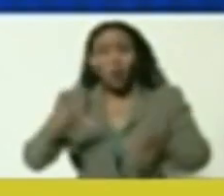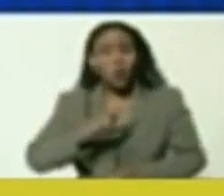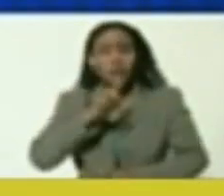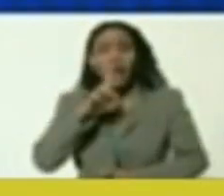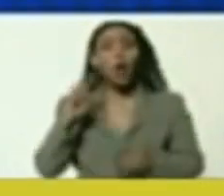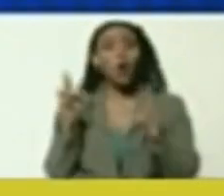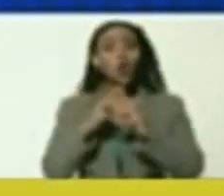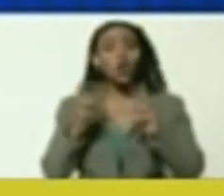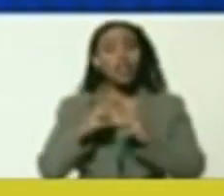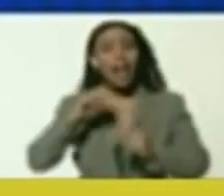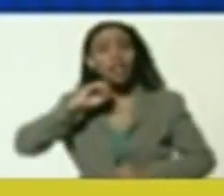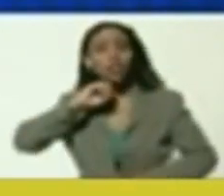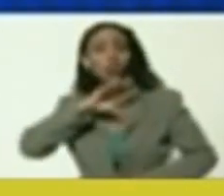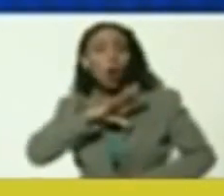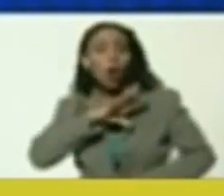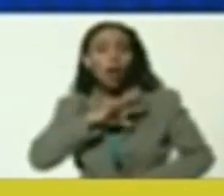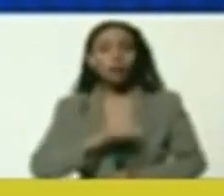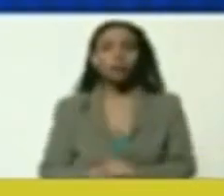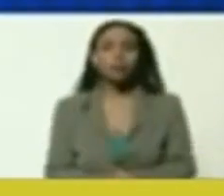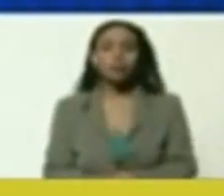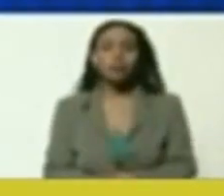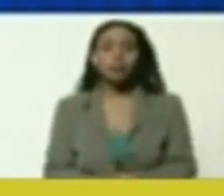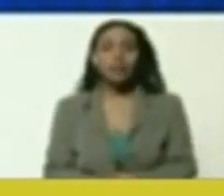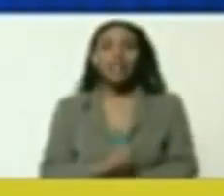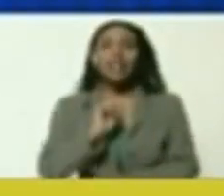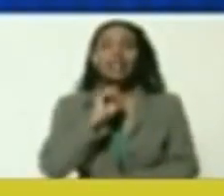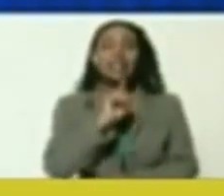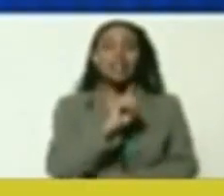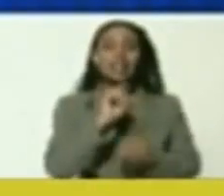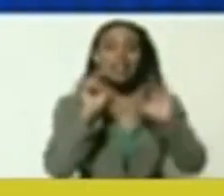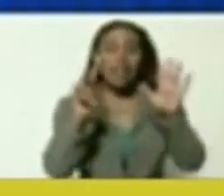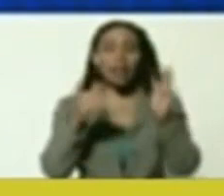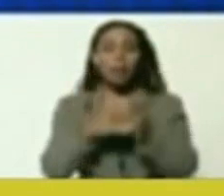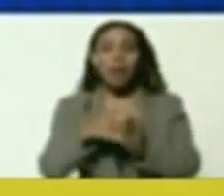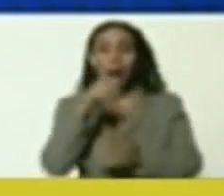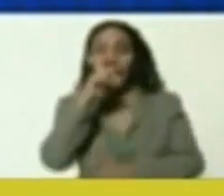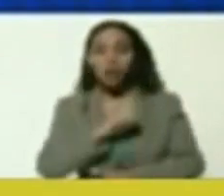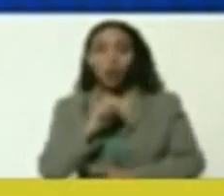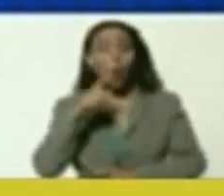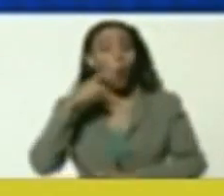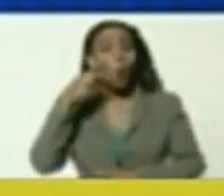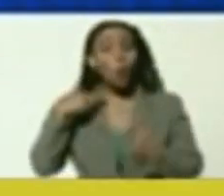began the greatest genocide known in history.